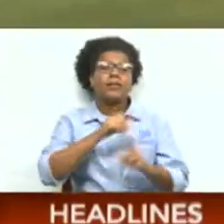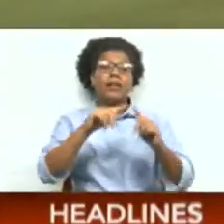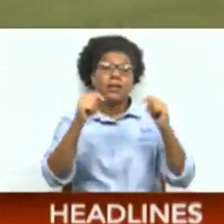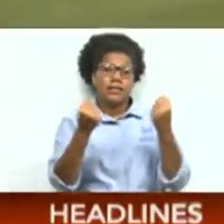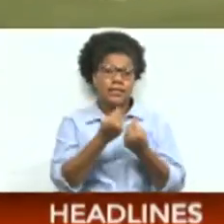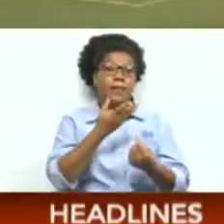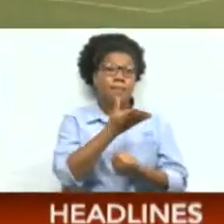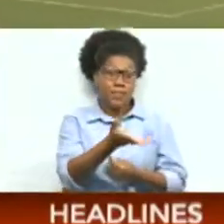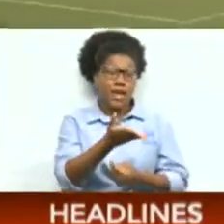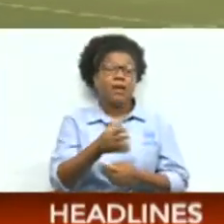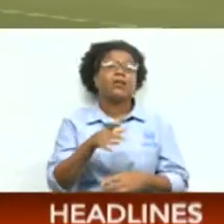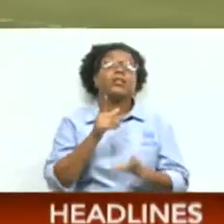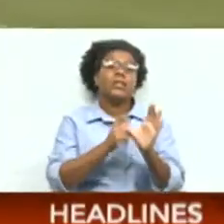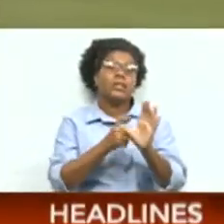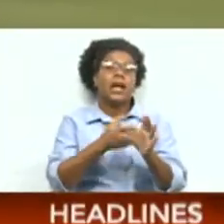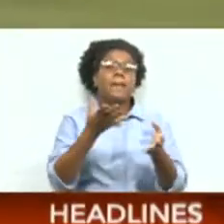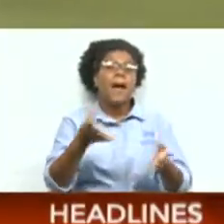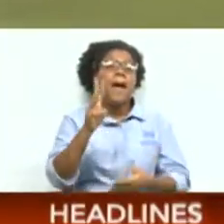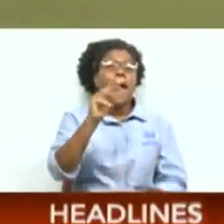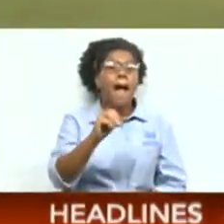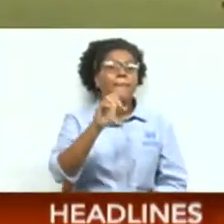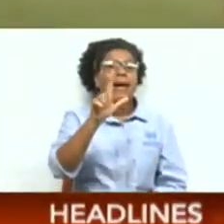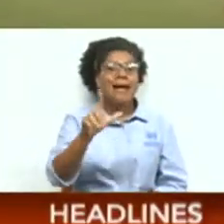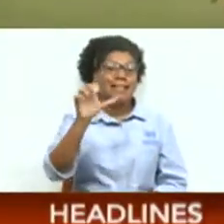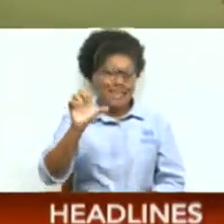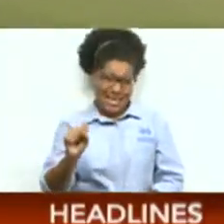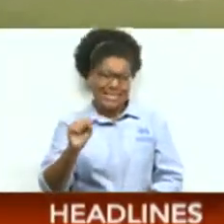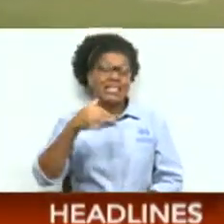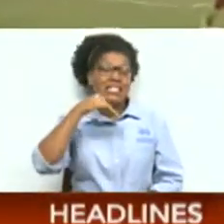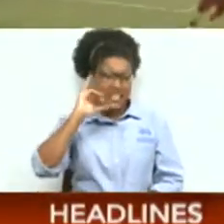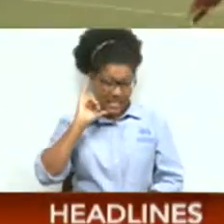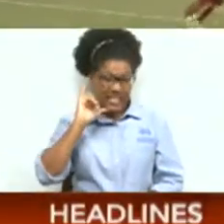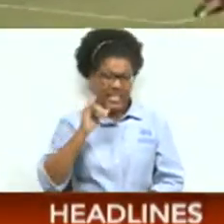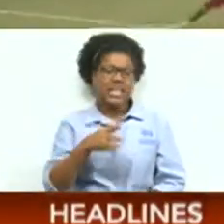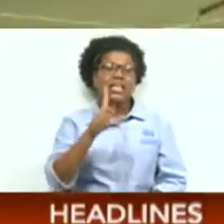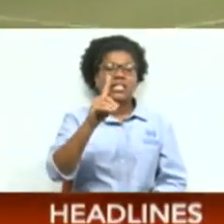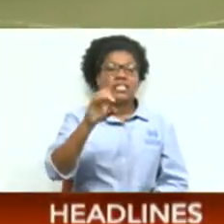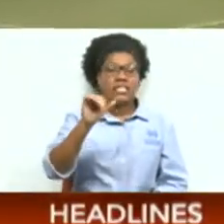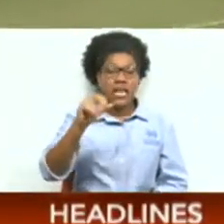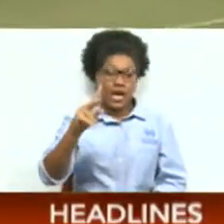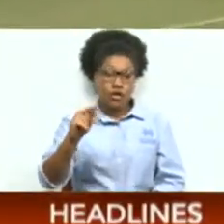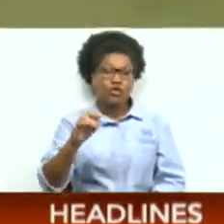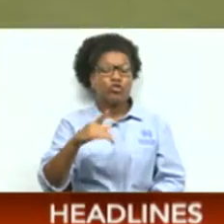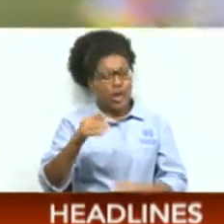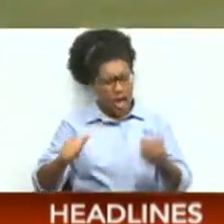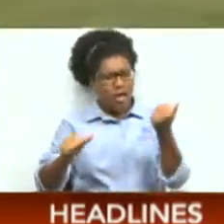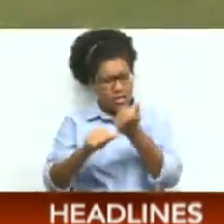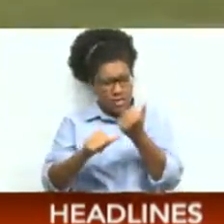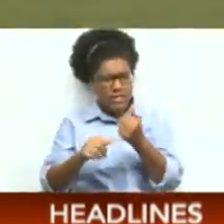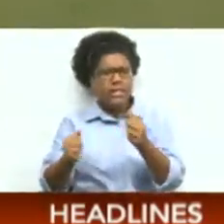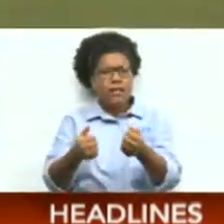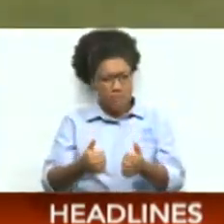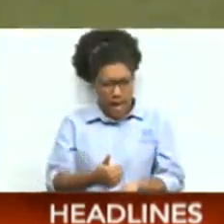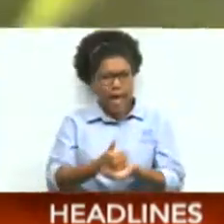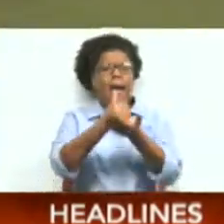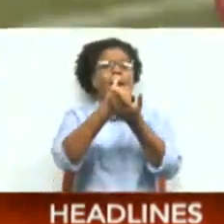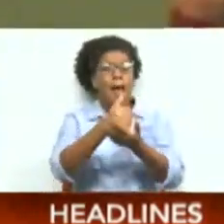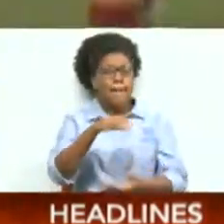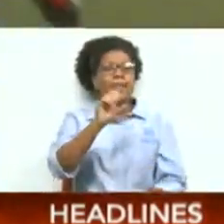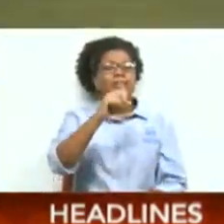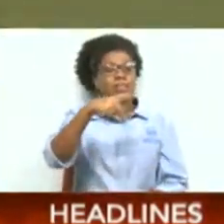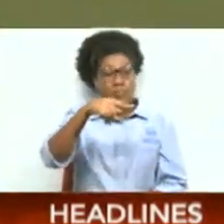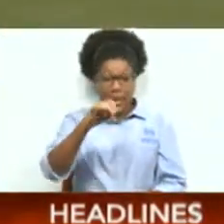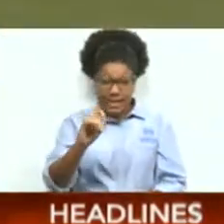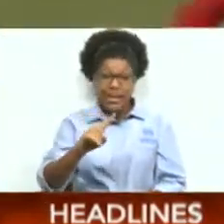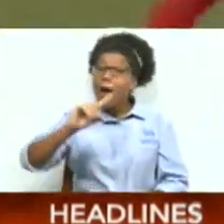United 2-0 in the MLS yesterday. D'Andre Kerr prodded the assist to help Spicer's 35th-minute strike, the